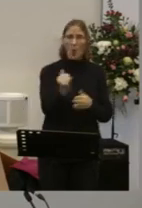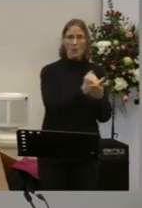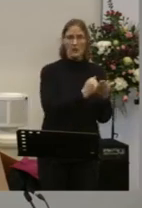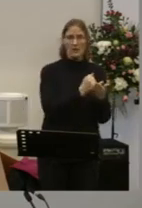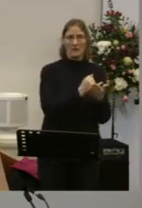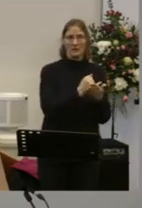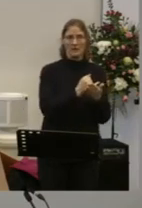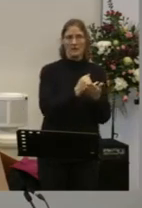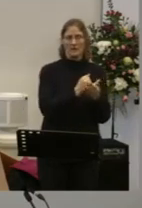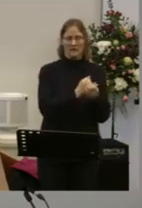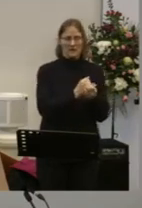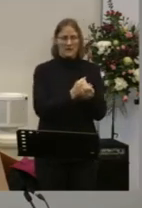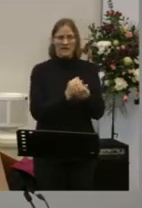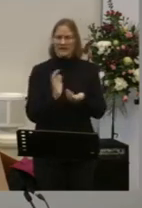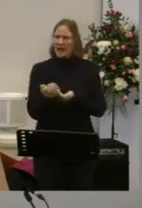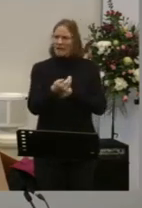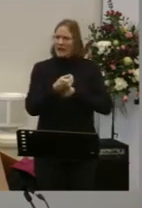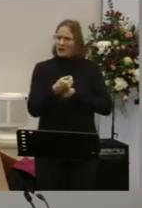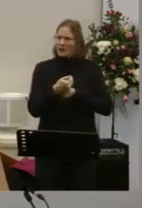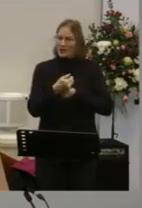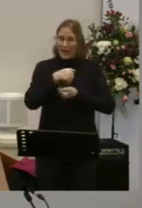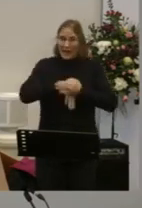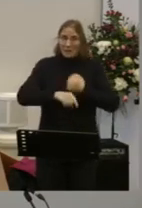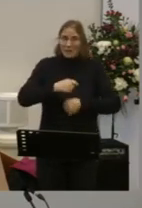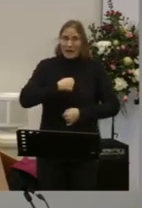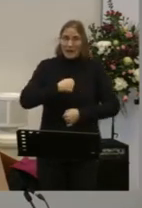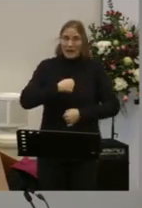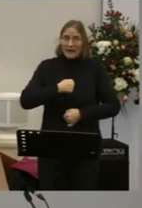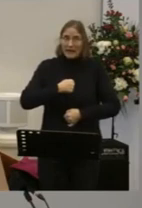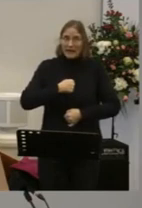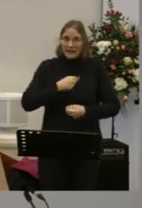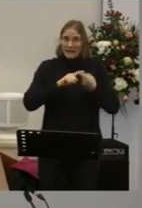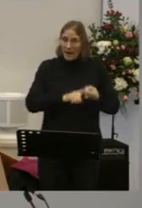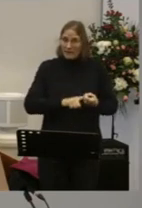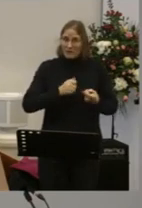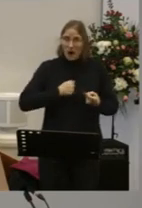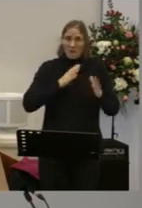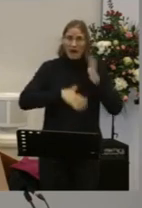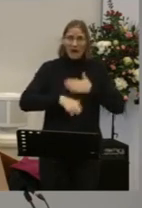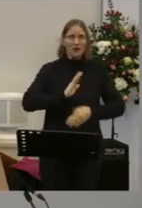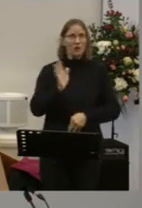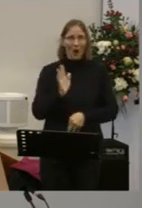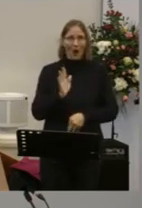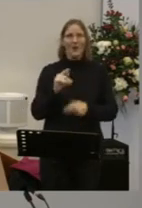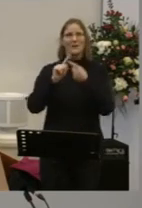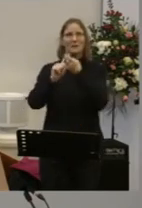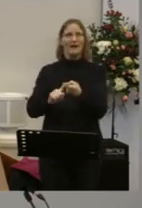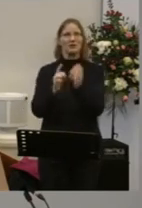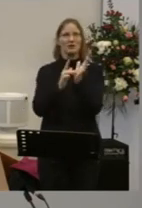him The irony is The obedience becomes Easier